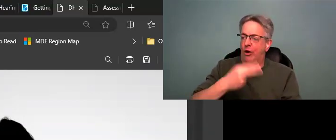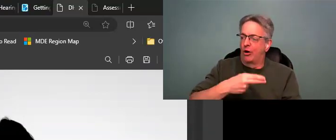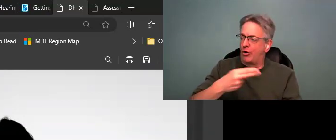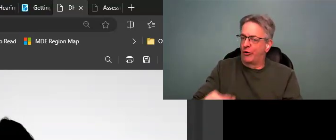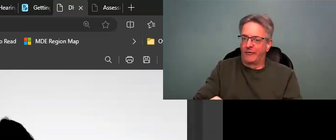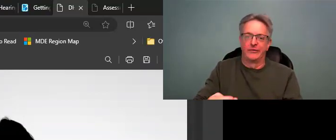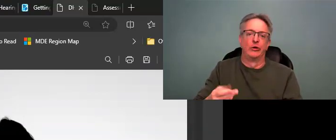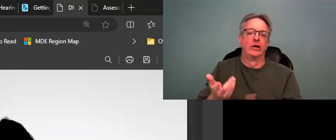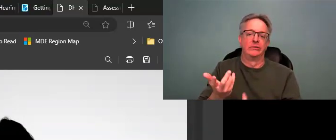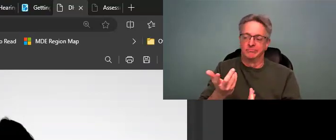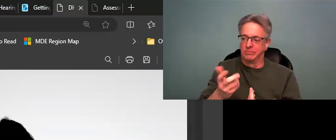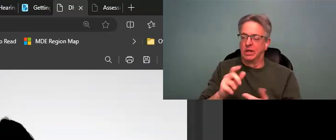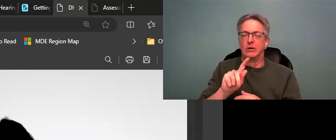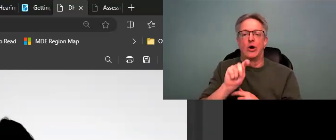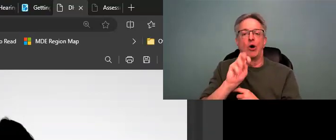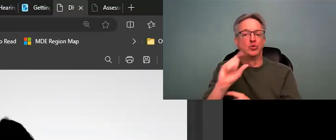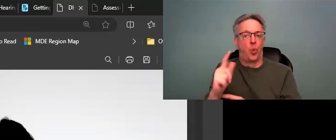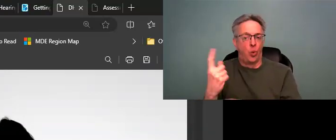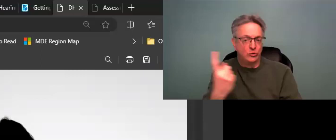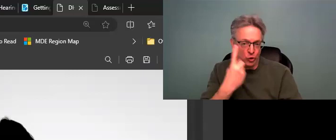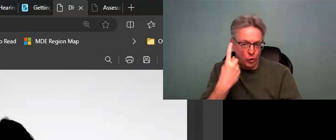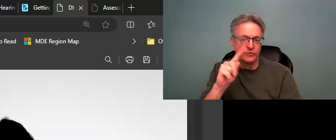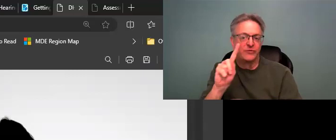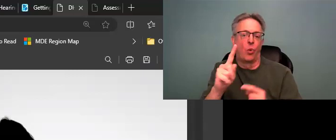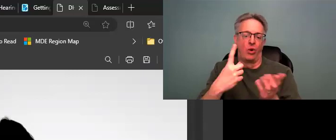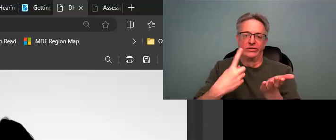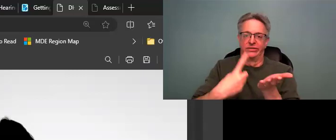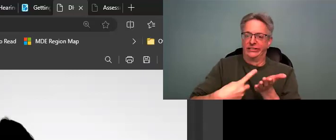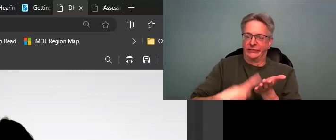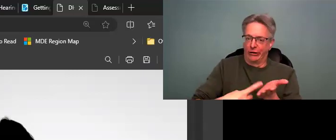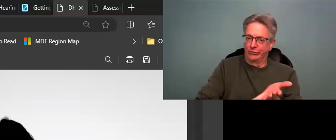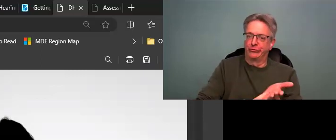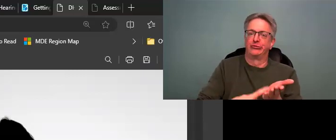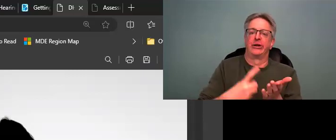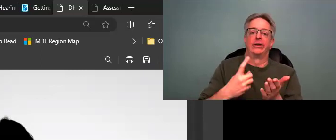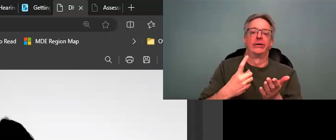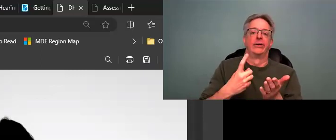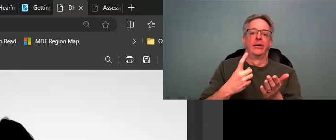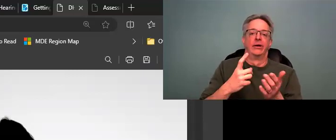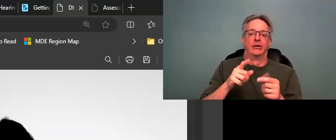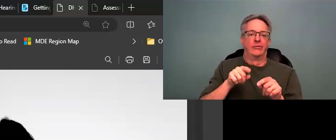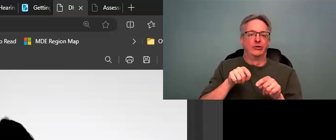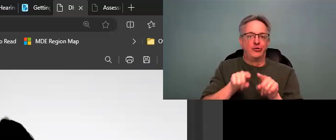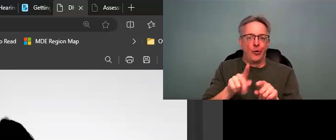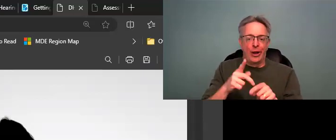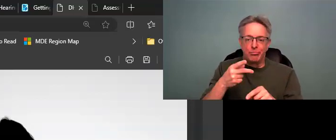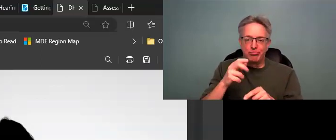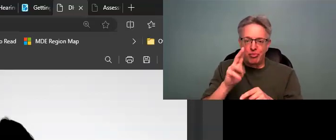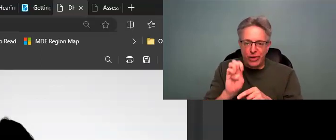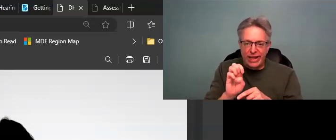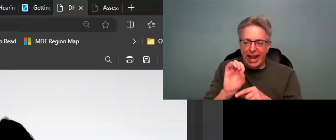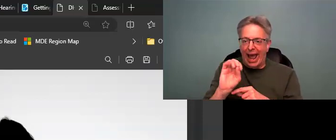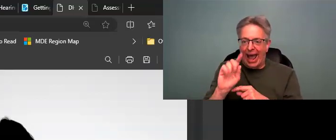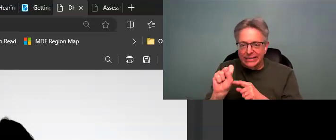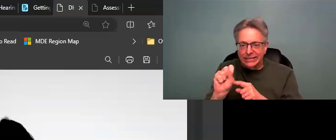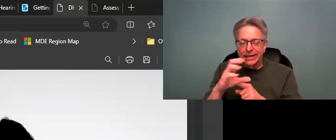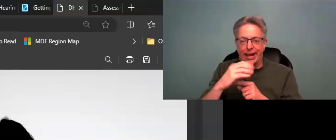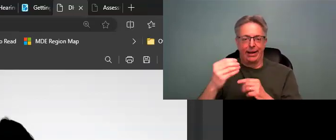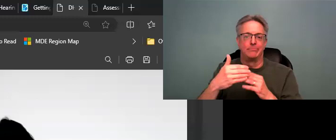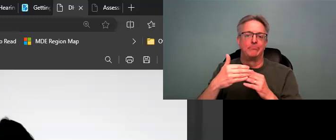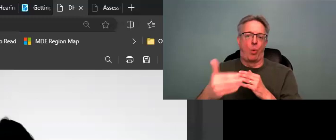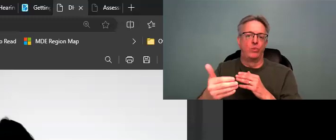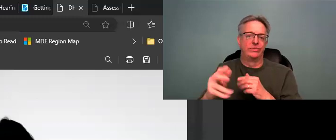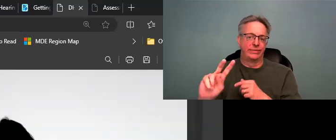transition guide for those who identify as deaf, deaf and hard of hearing. And these are tools for discussion during